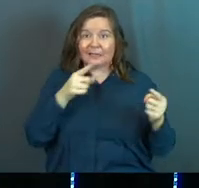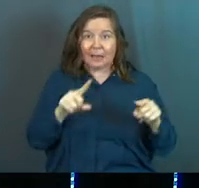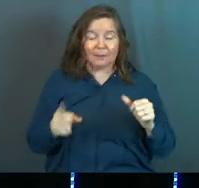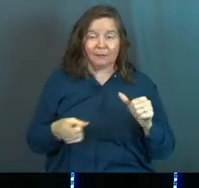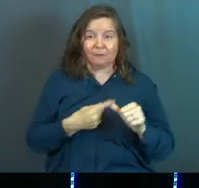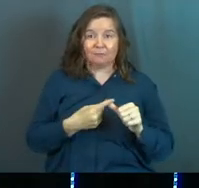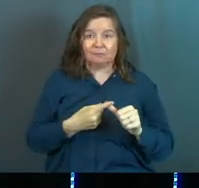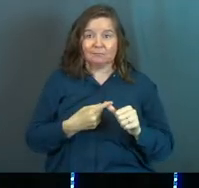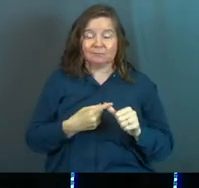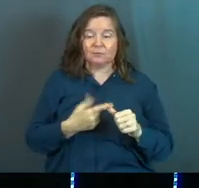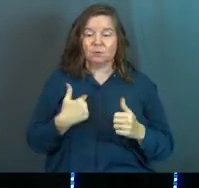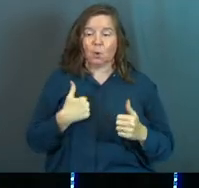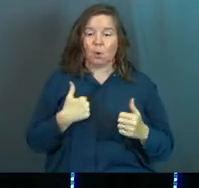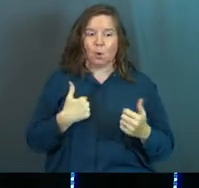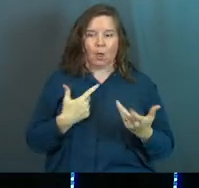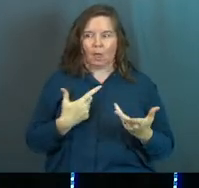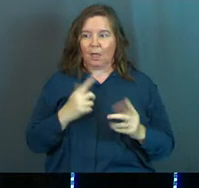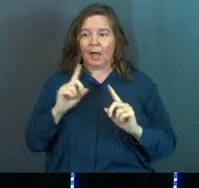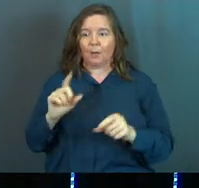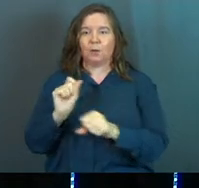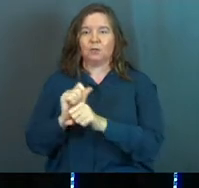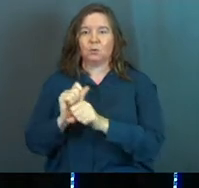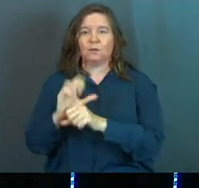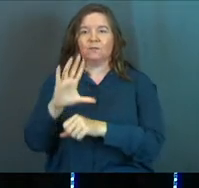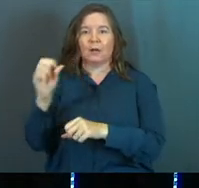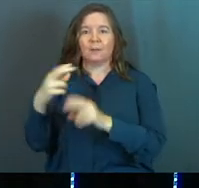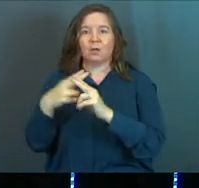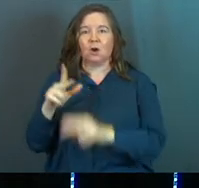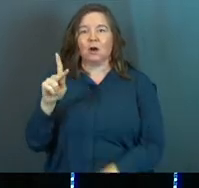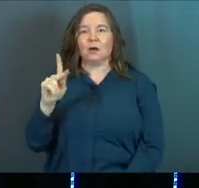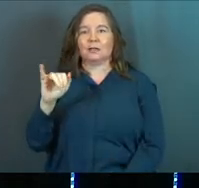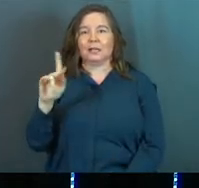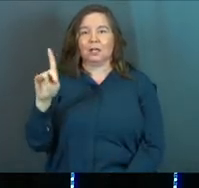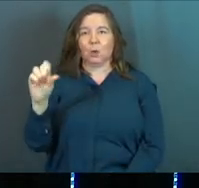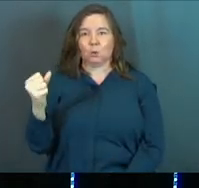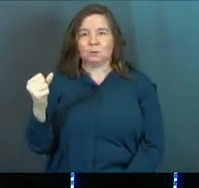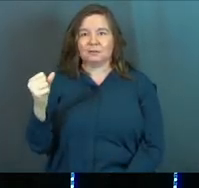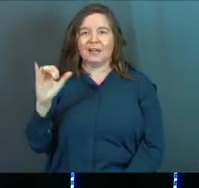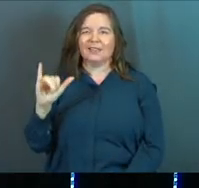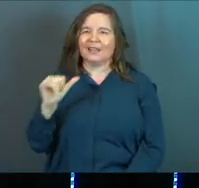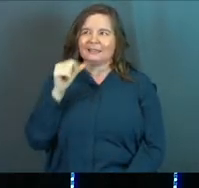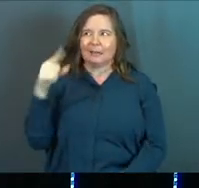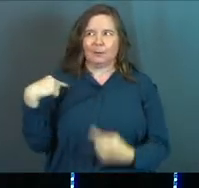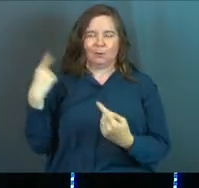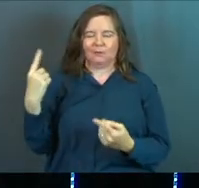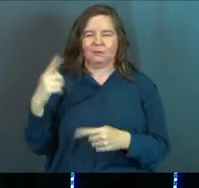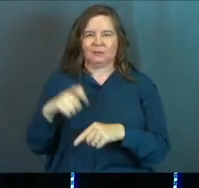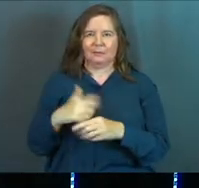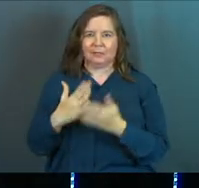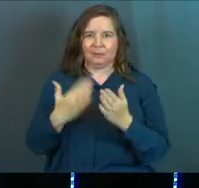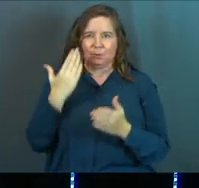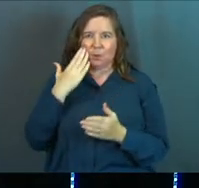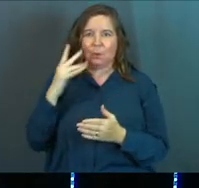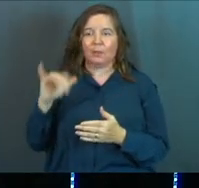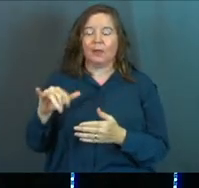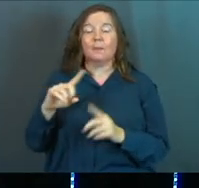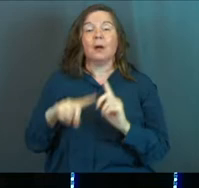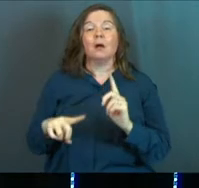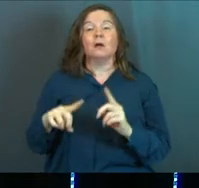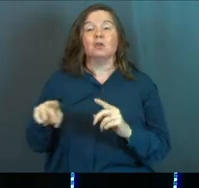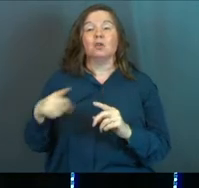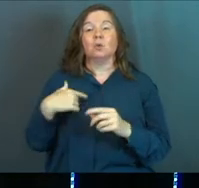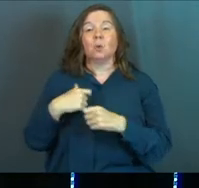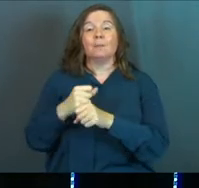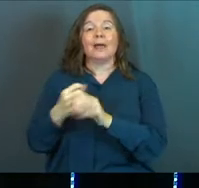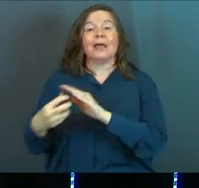didn't happen to me, and so I went to work for a company called Kinko's, and Kinko's hasn't been around for a while. Some of you guys know Kinko's, but